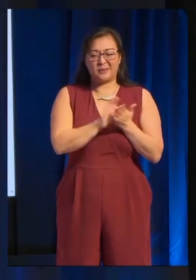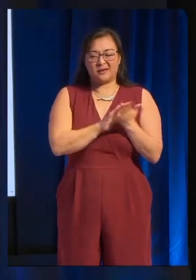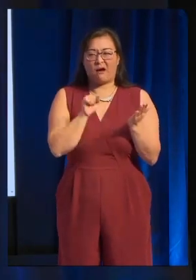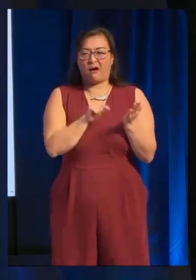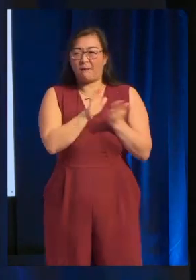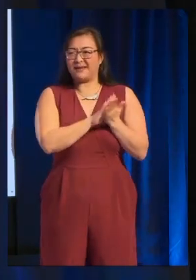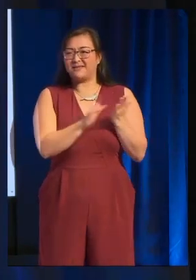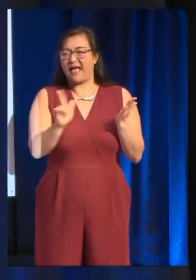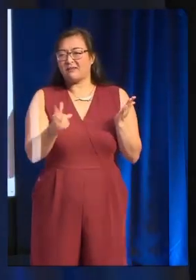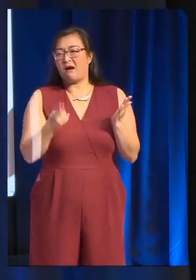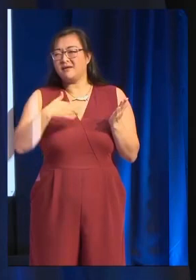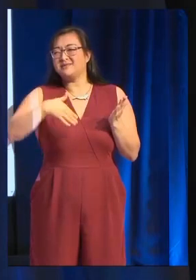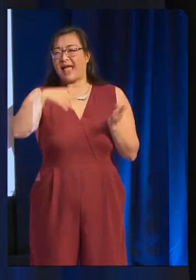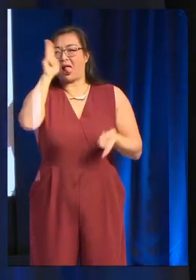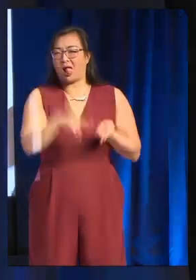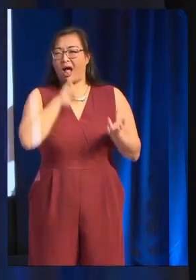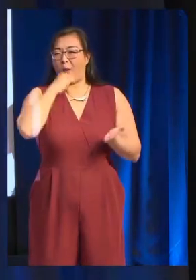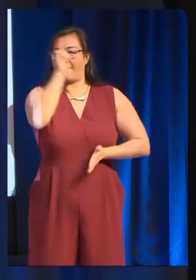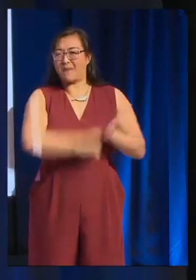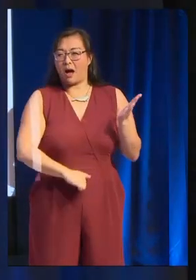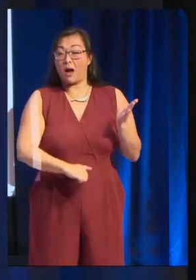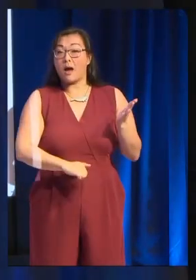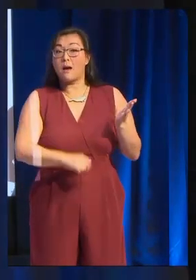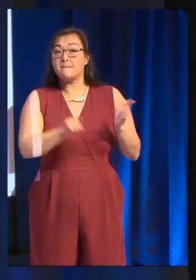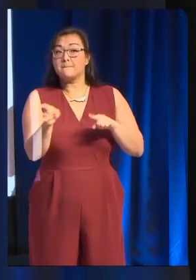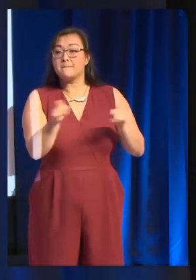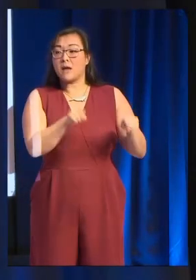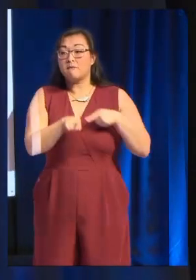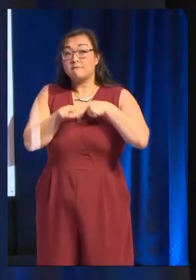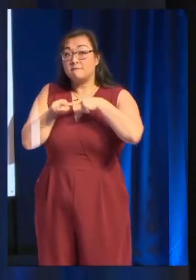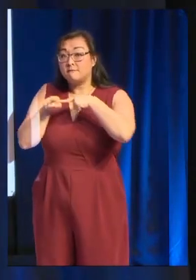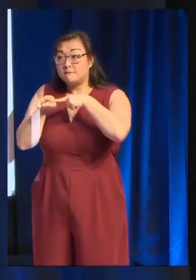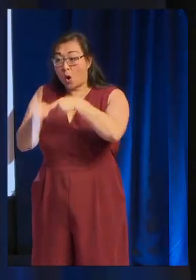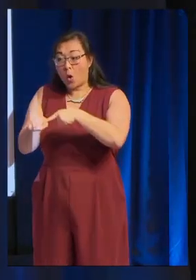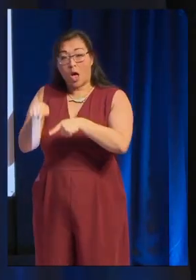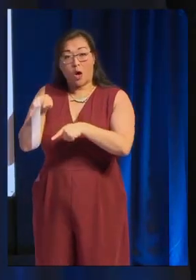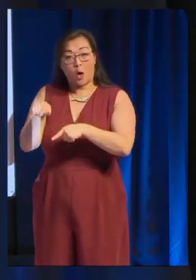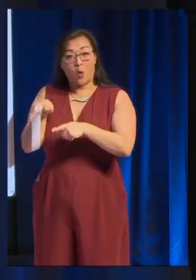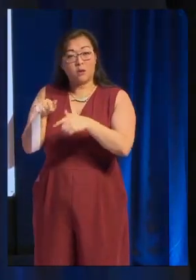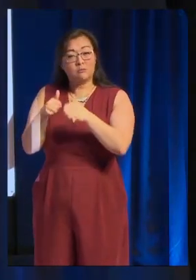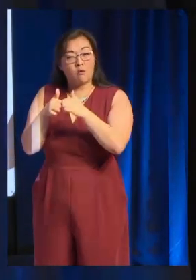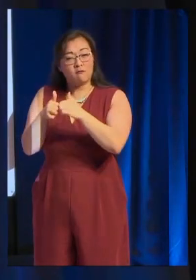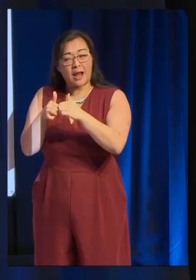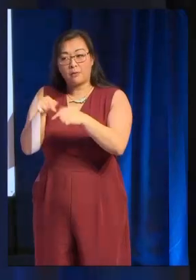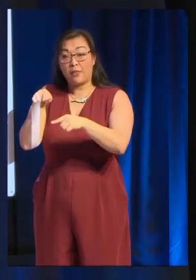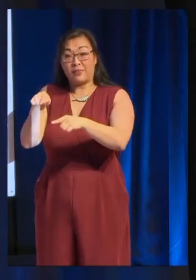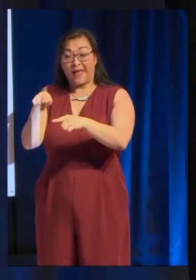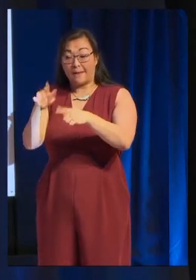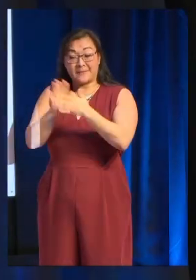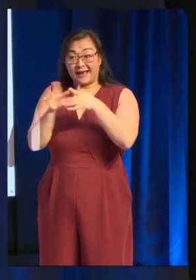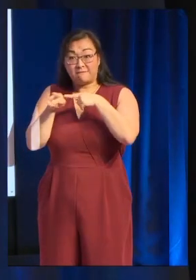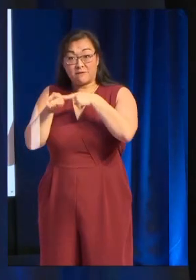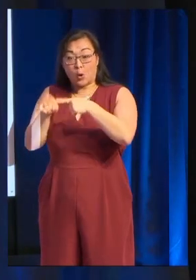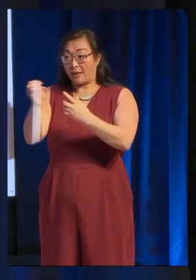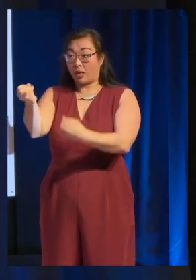I might buy it some future time. Following is much more valuable. People get to see your development updates in their Steam